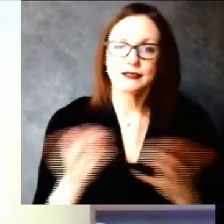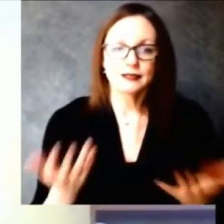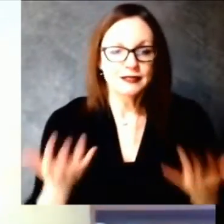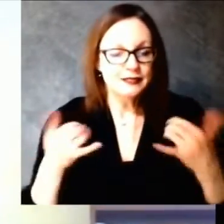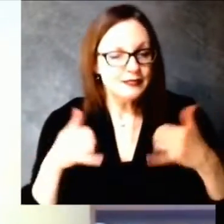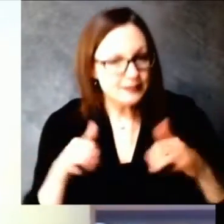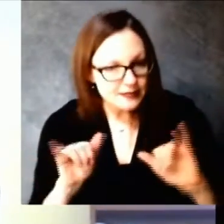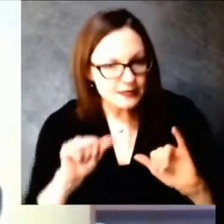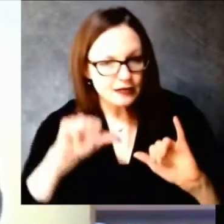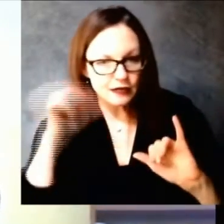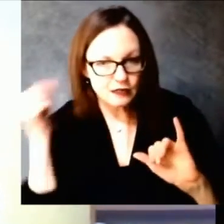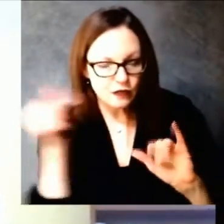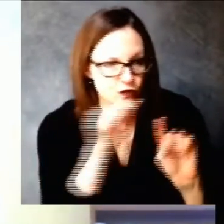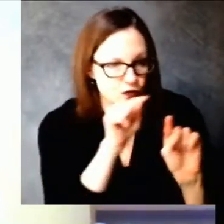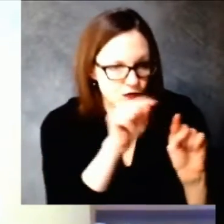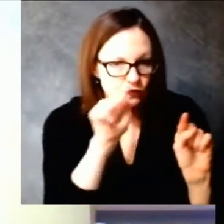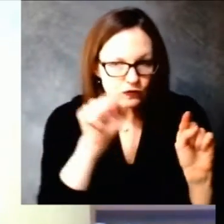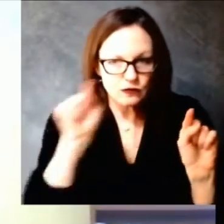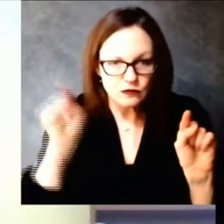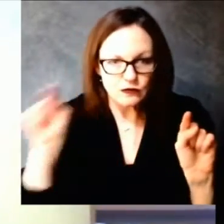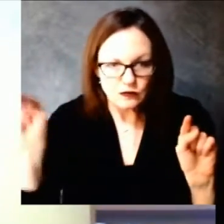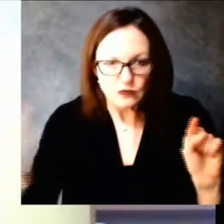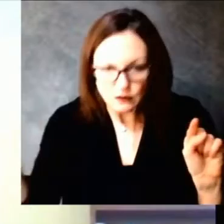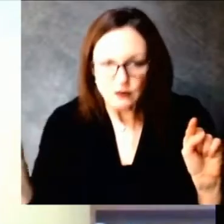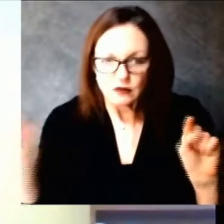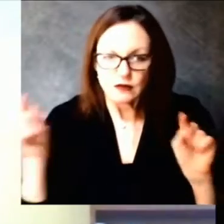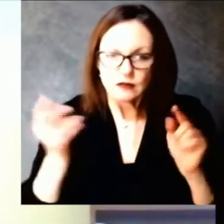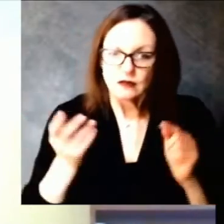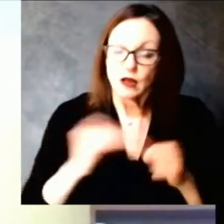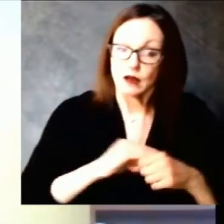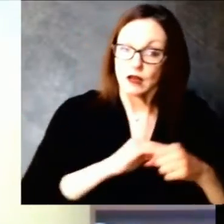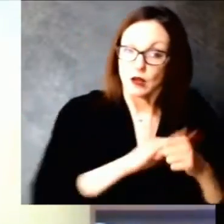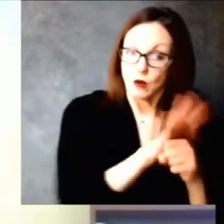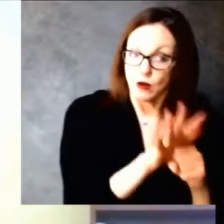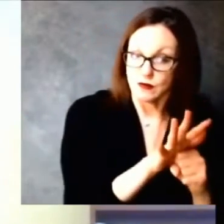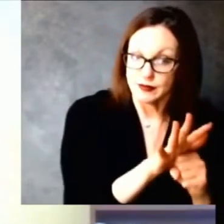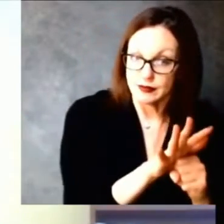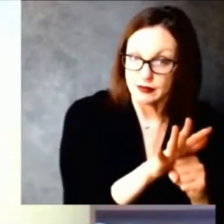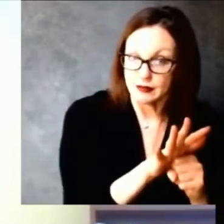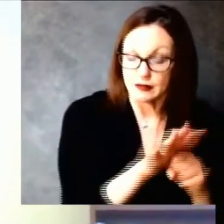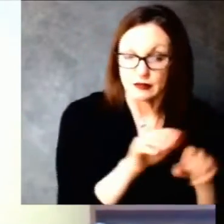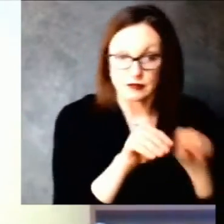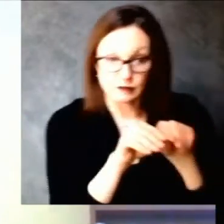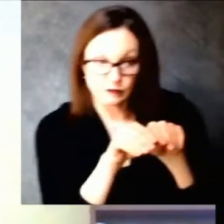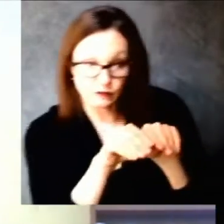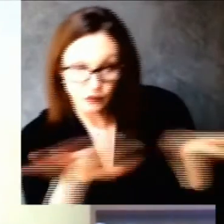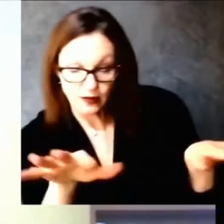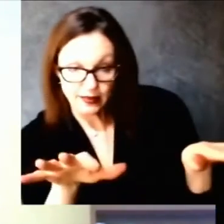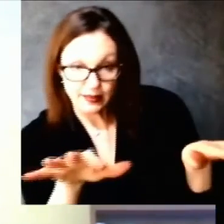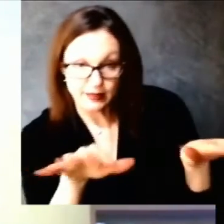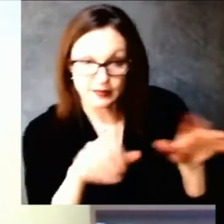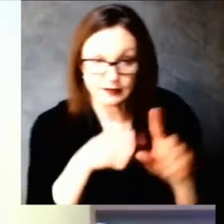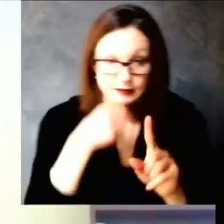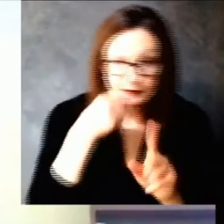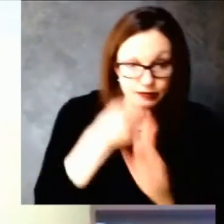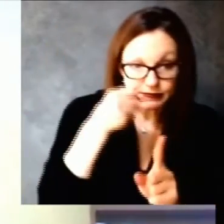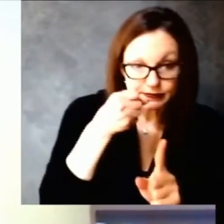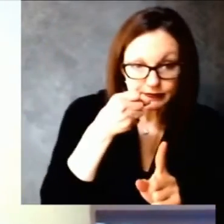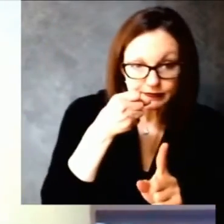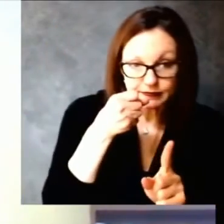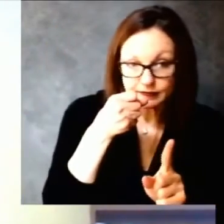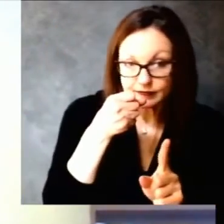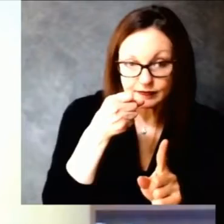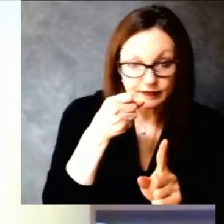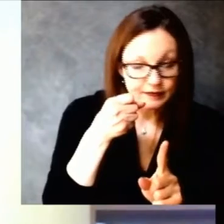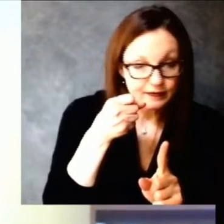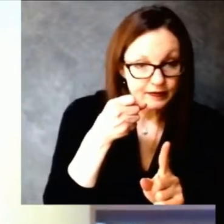very high rates it will even spread amongst vaccinated populations um these are incredibly good vaccines they're